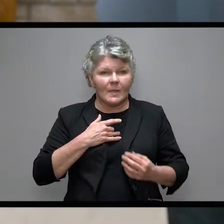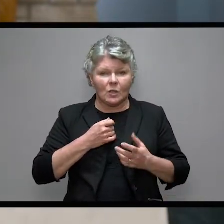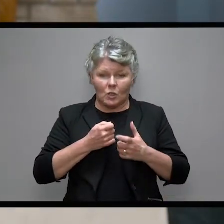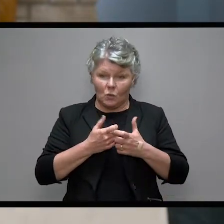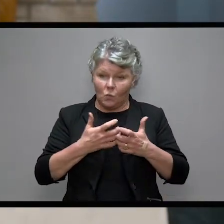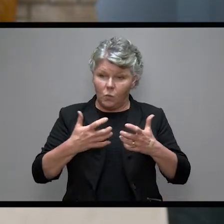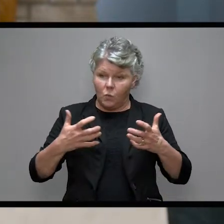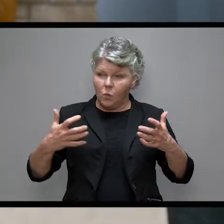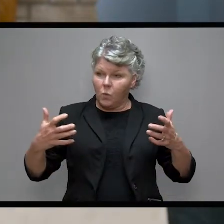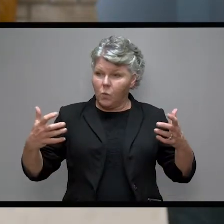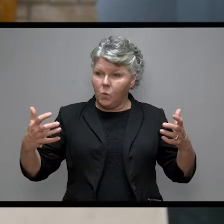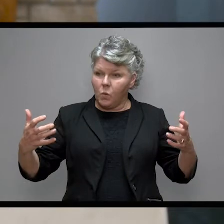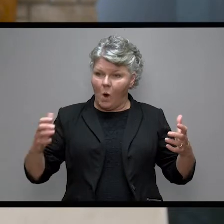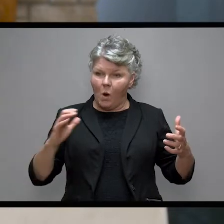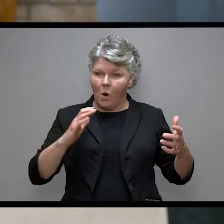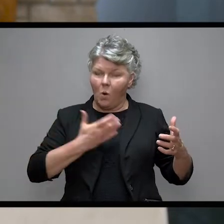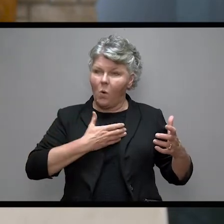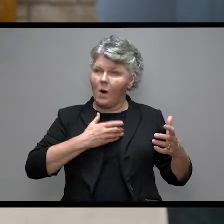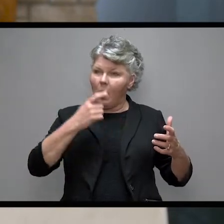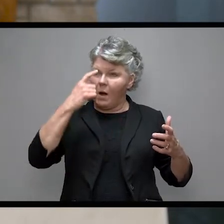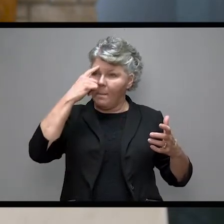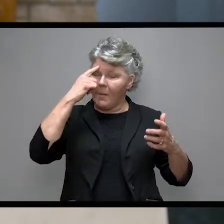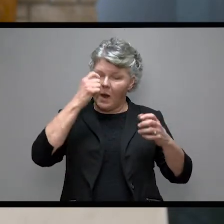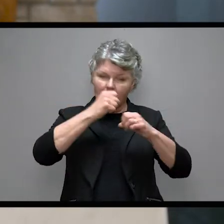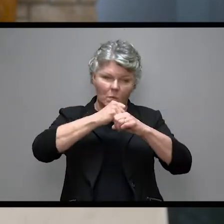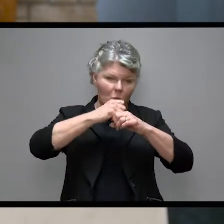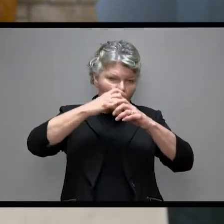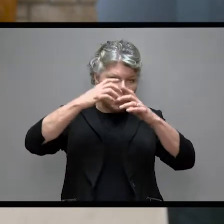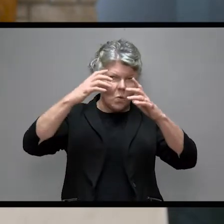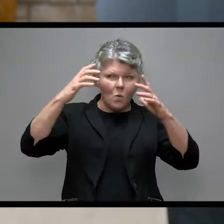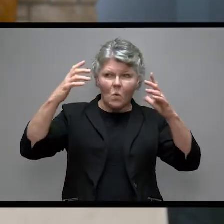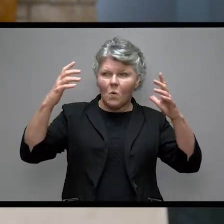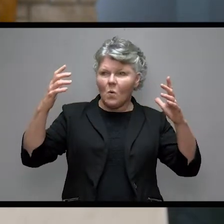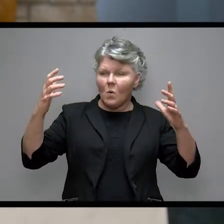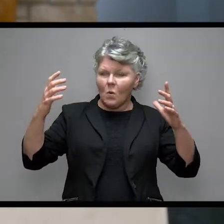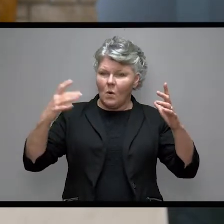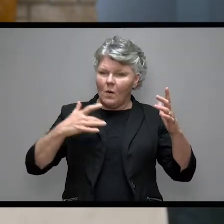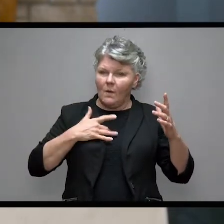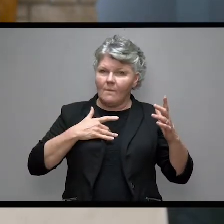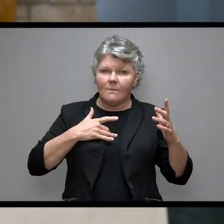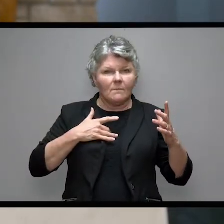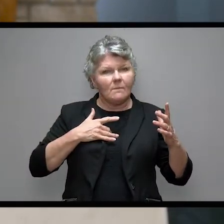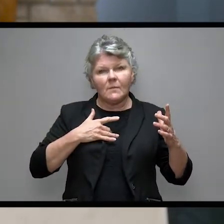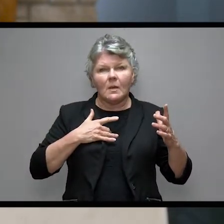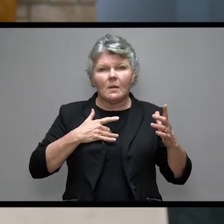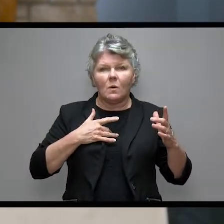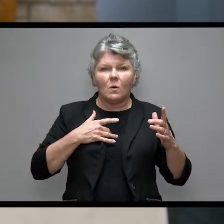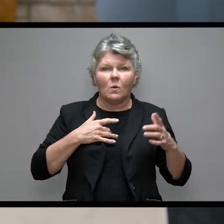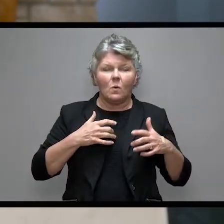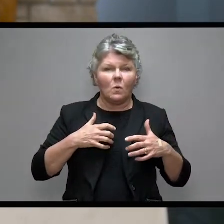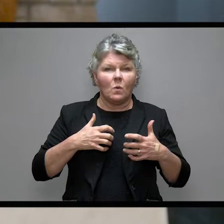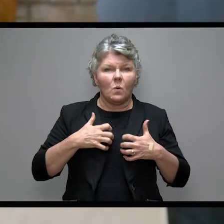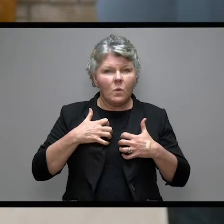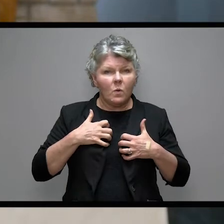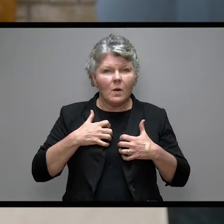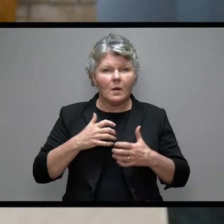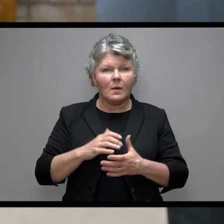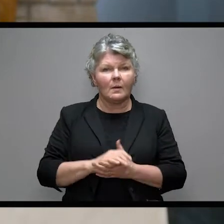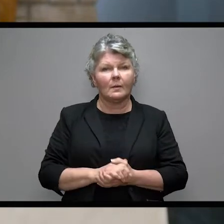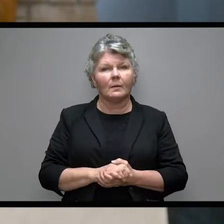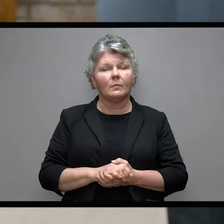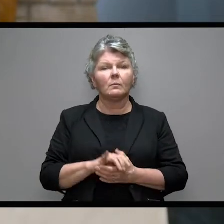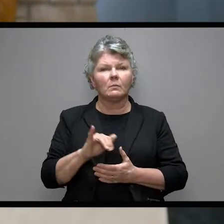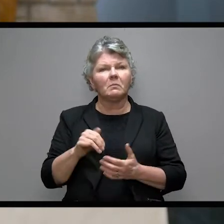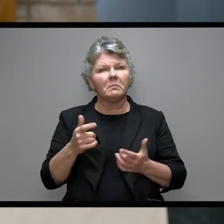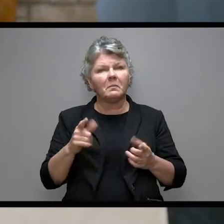larger in our minds than it actually was over and with the passage of time. I mean, that